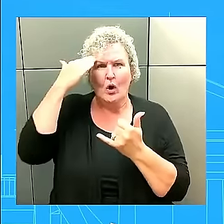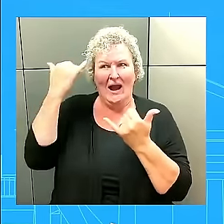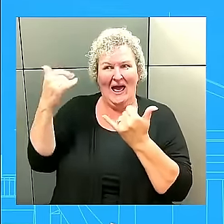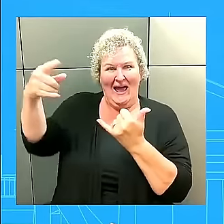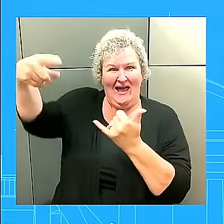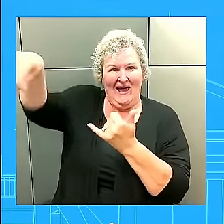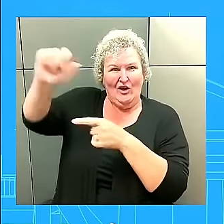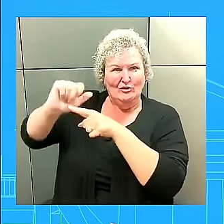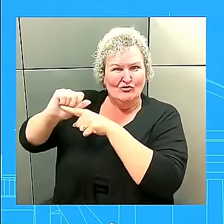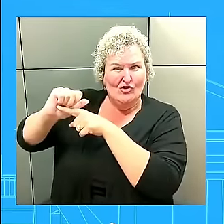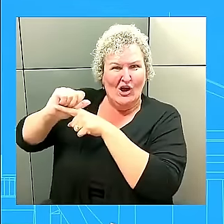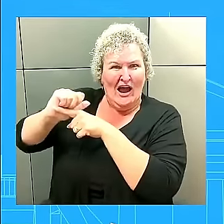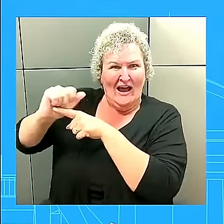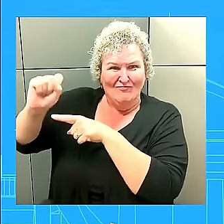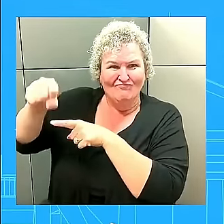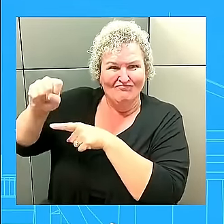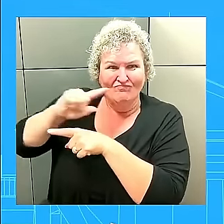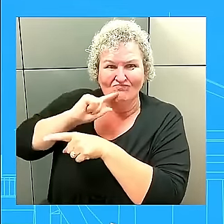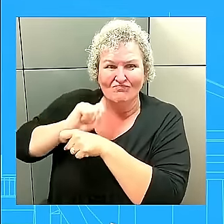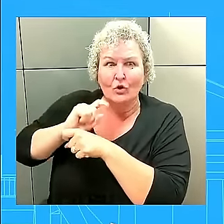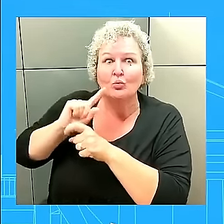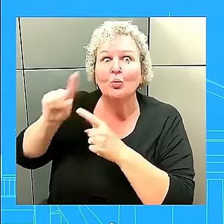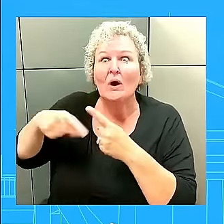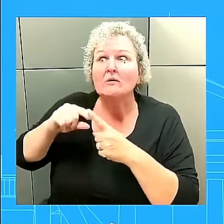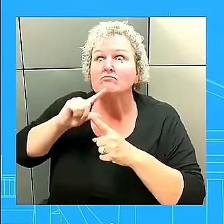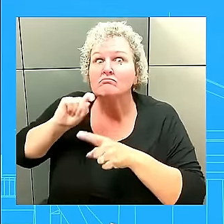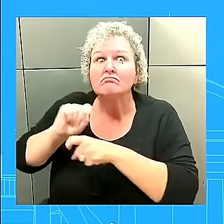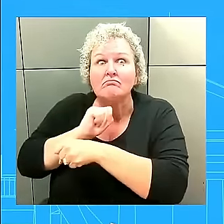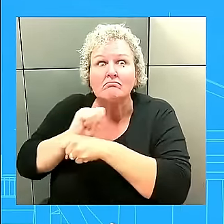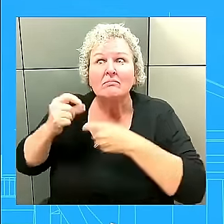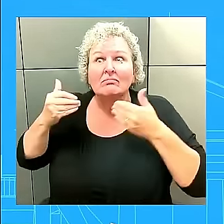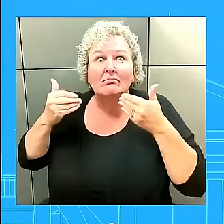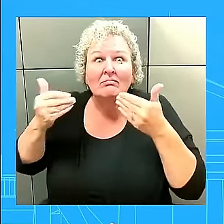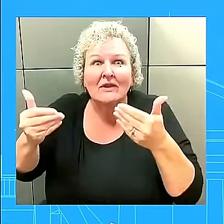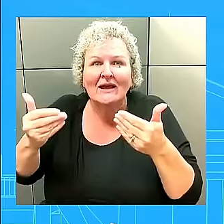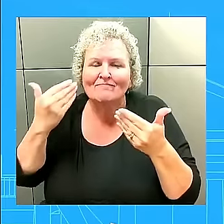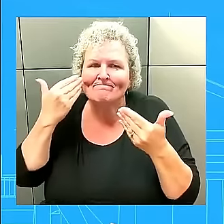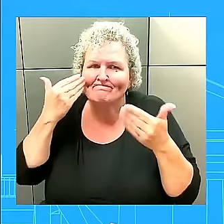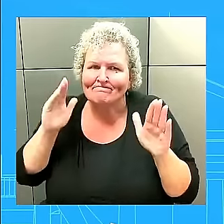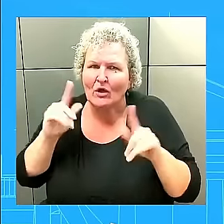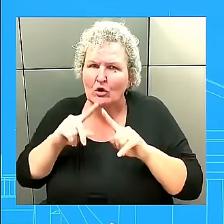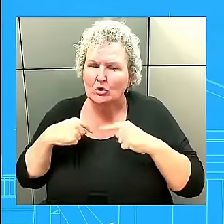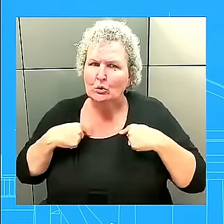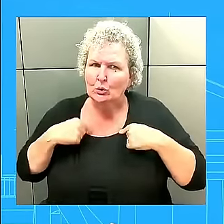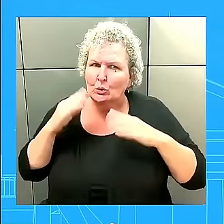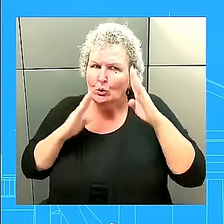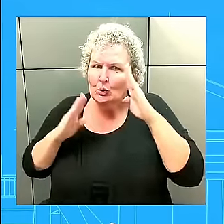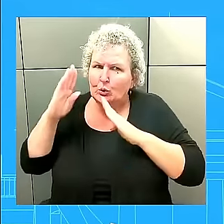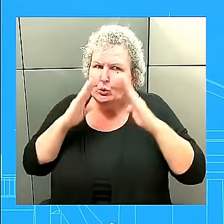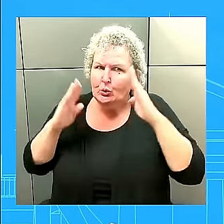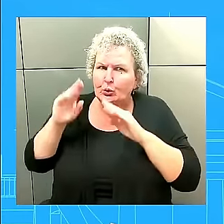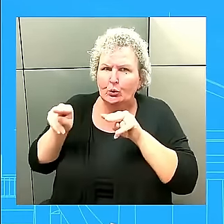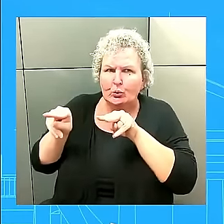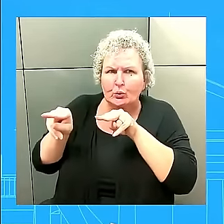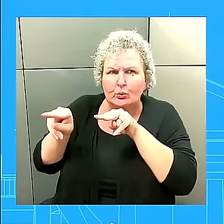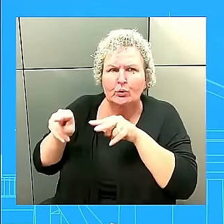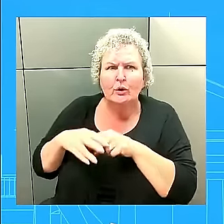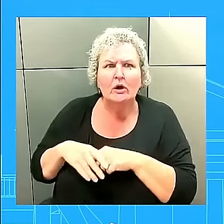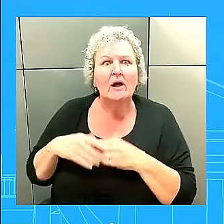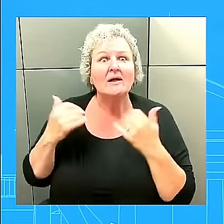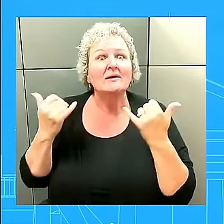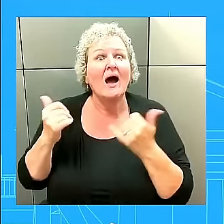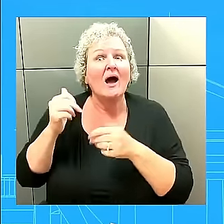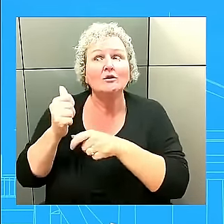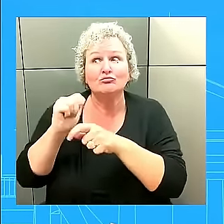a highly concerning probability. After completing training, these soldiers could travel